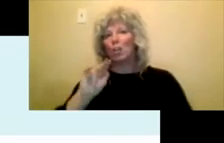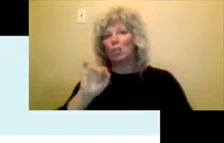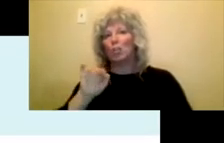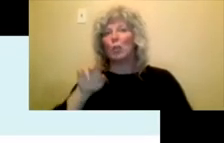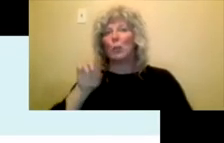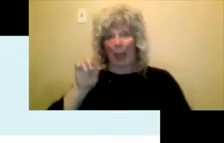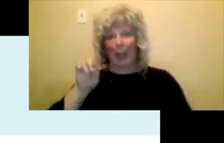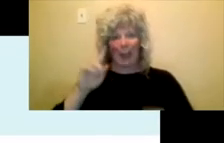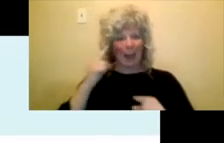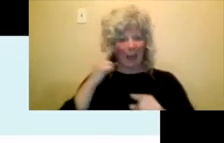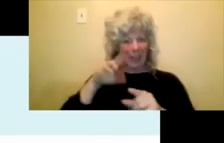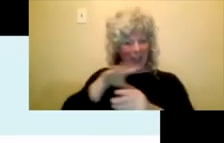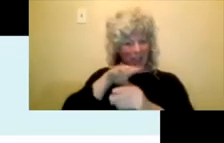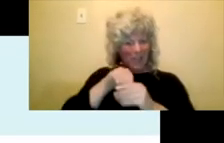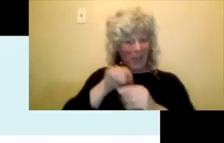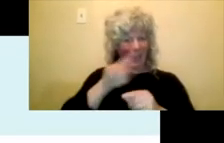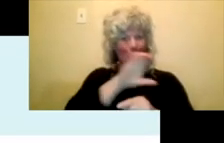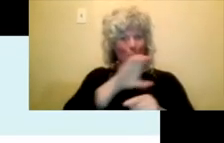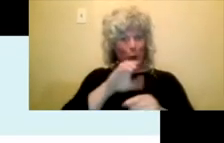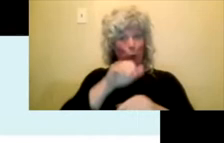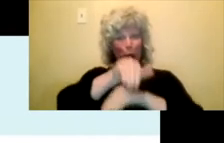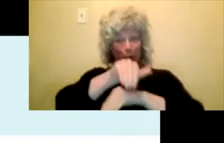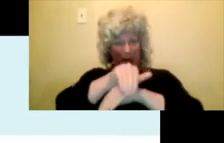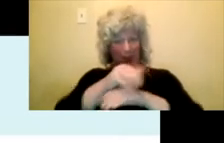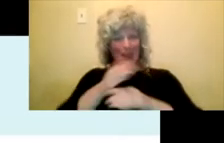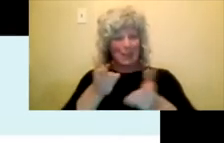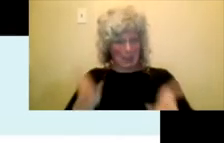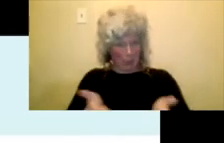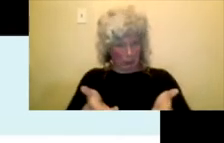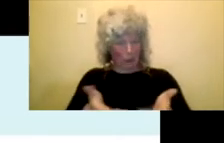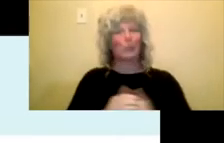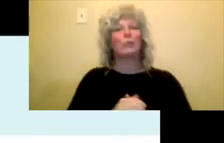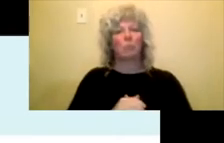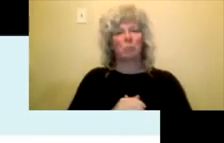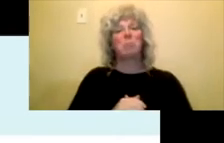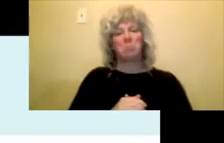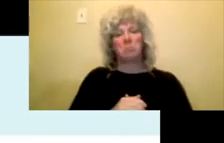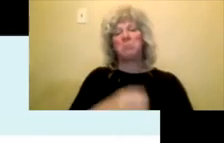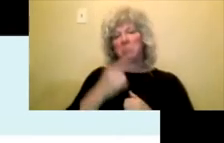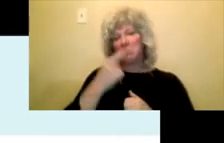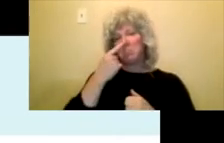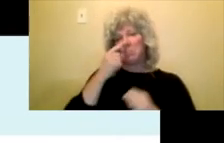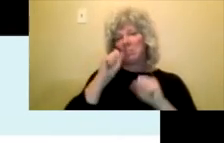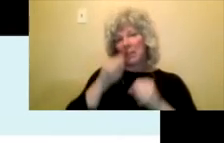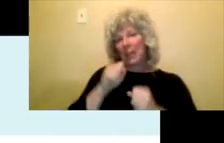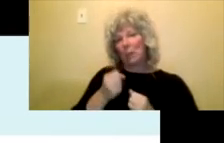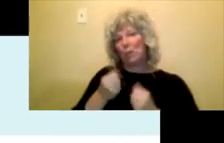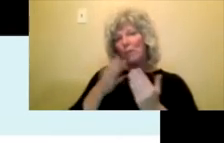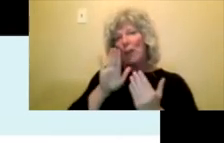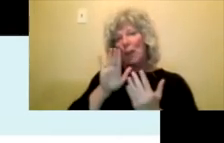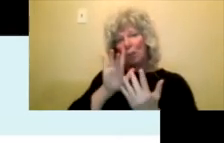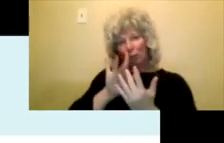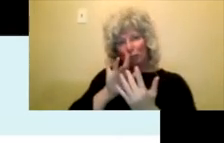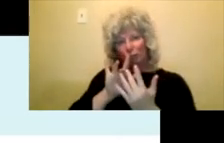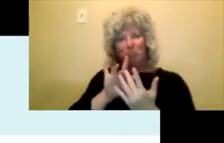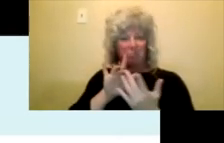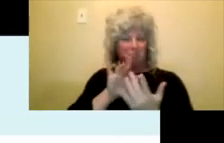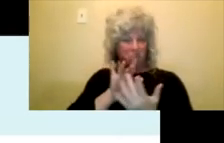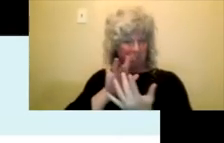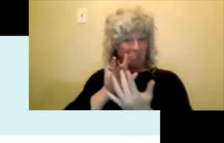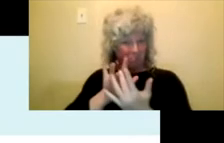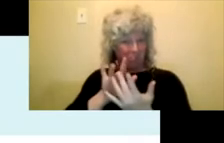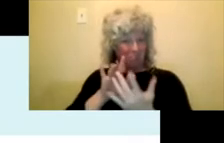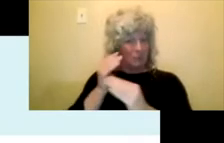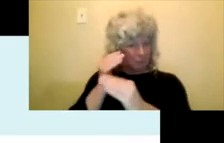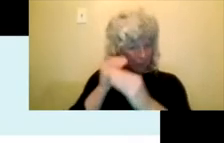meeting, so I can provide contact information to you in regards to reaching